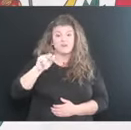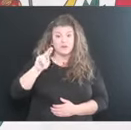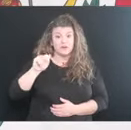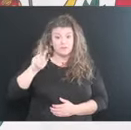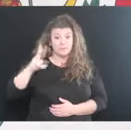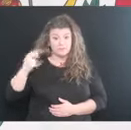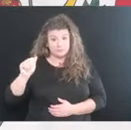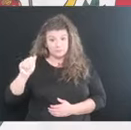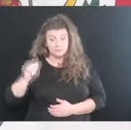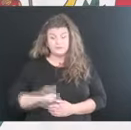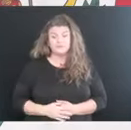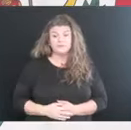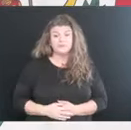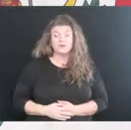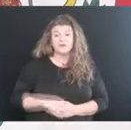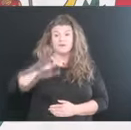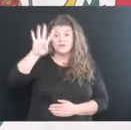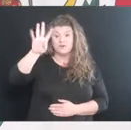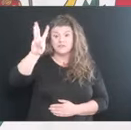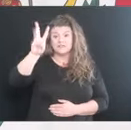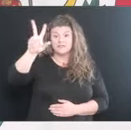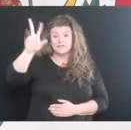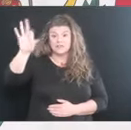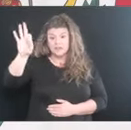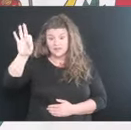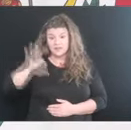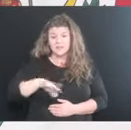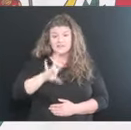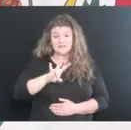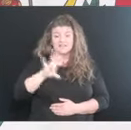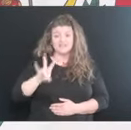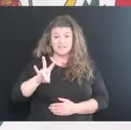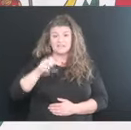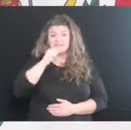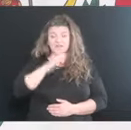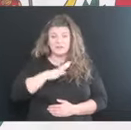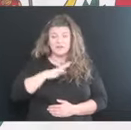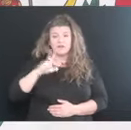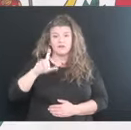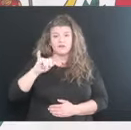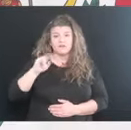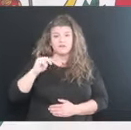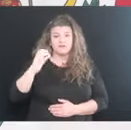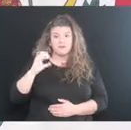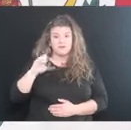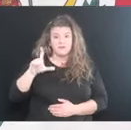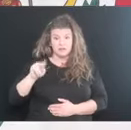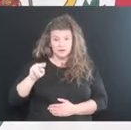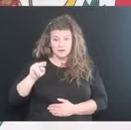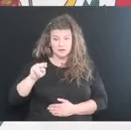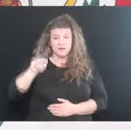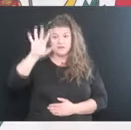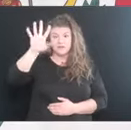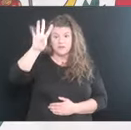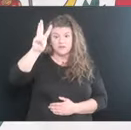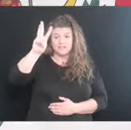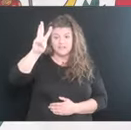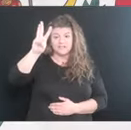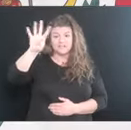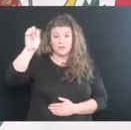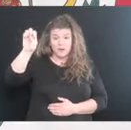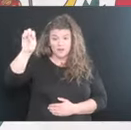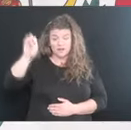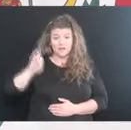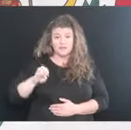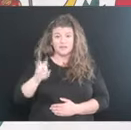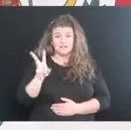County, the 4639th death of a 77-year-old female from Lincoln County, the 4640th death